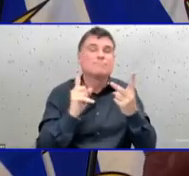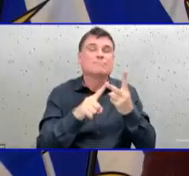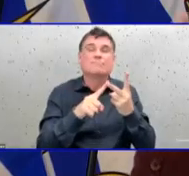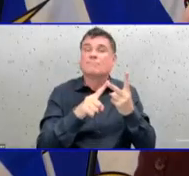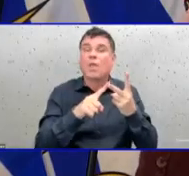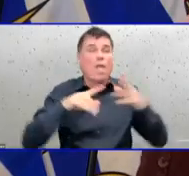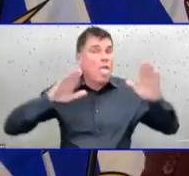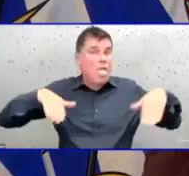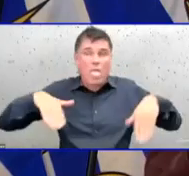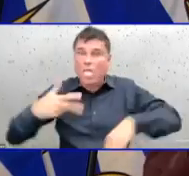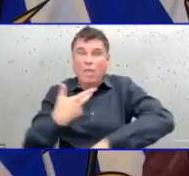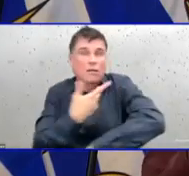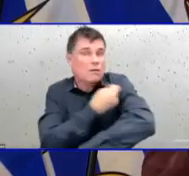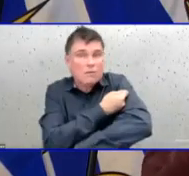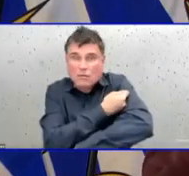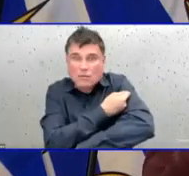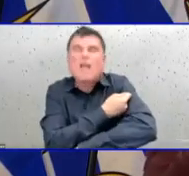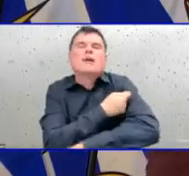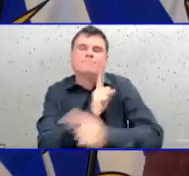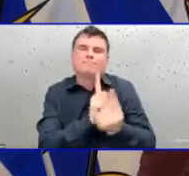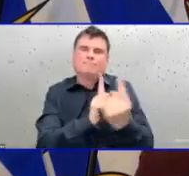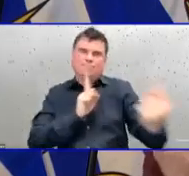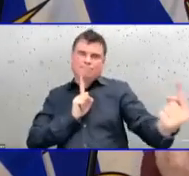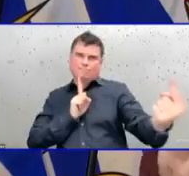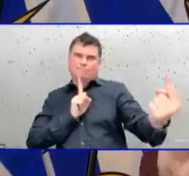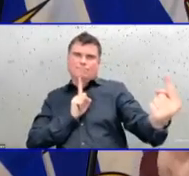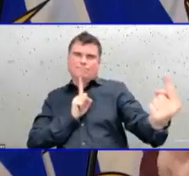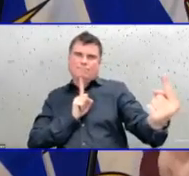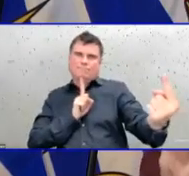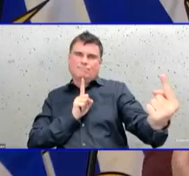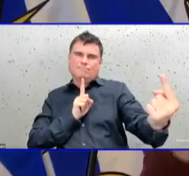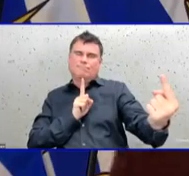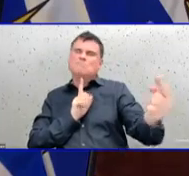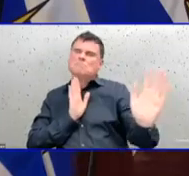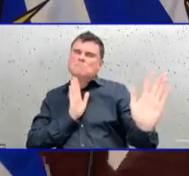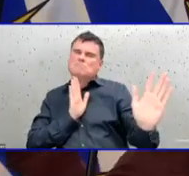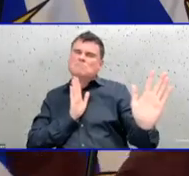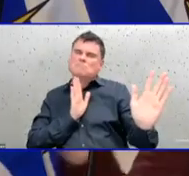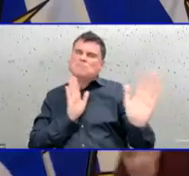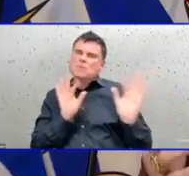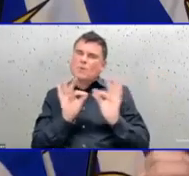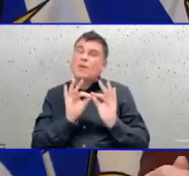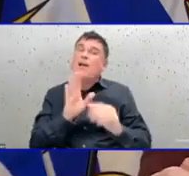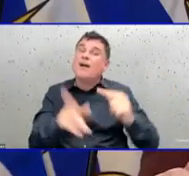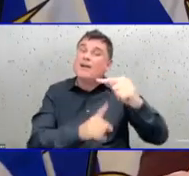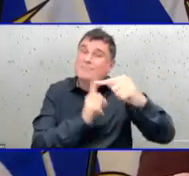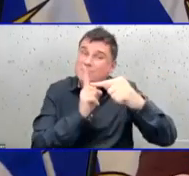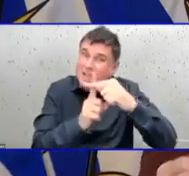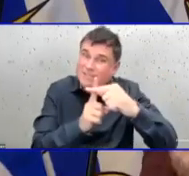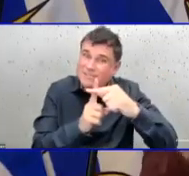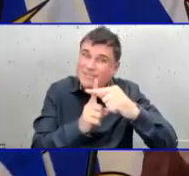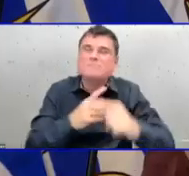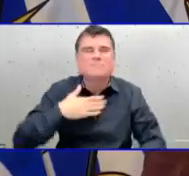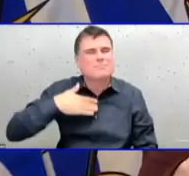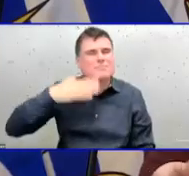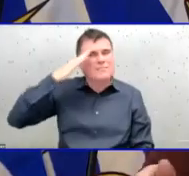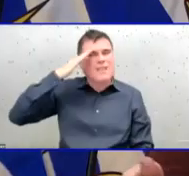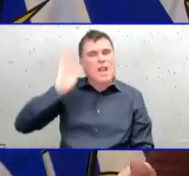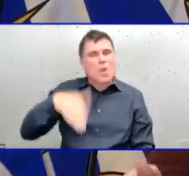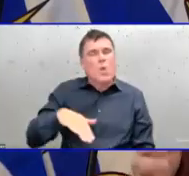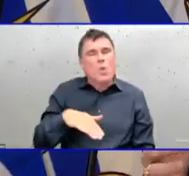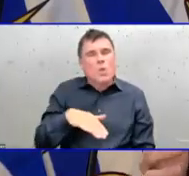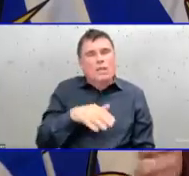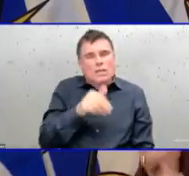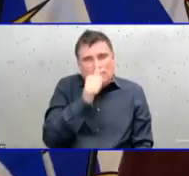And I know this is hard, but we need to take those precautions through this respiratory season because yes, there are